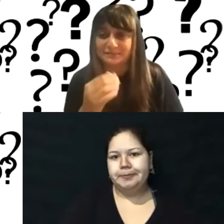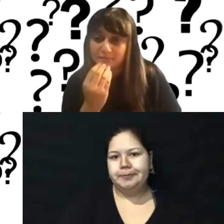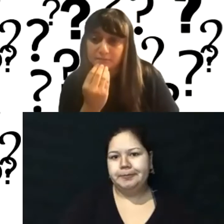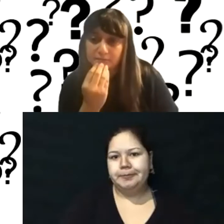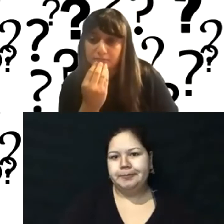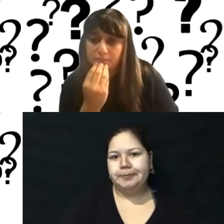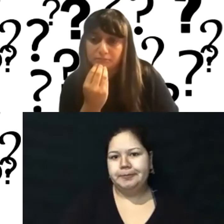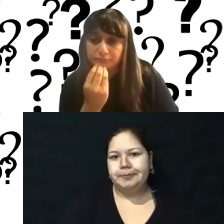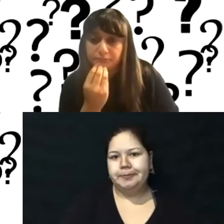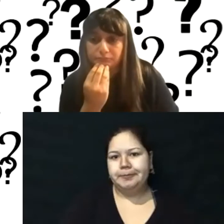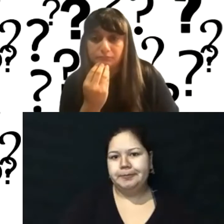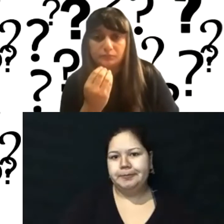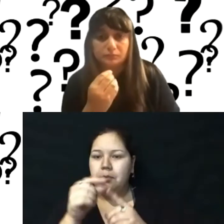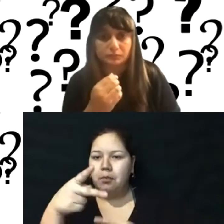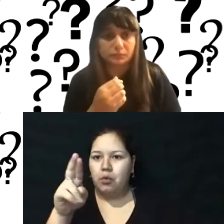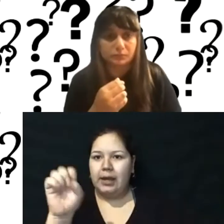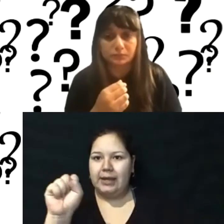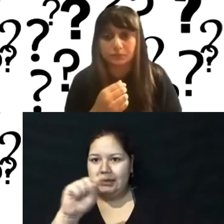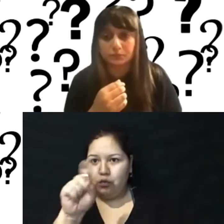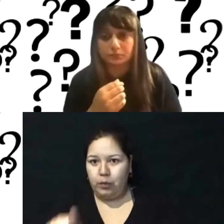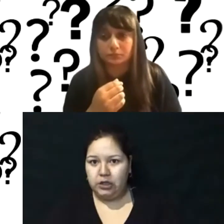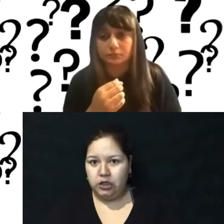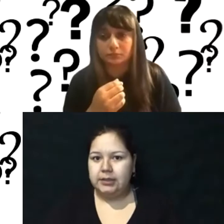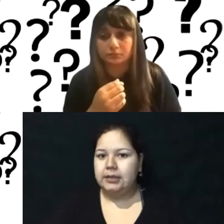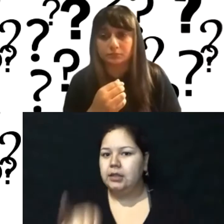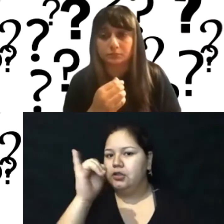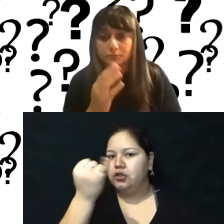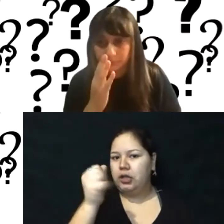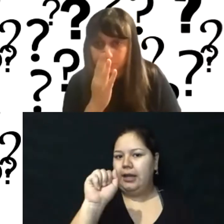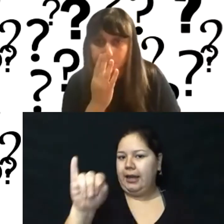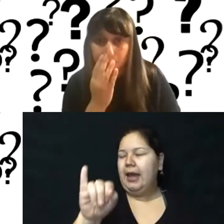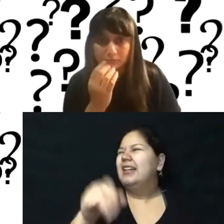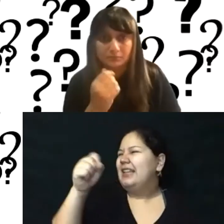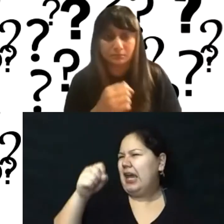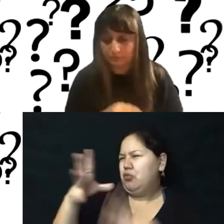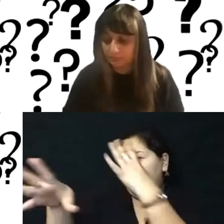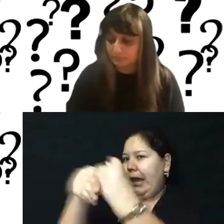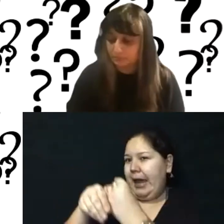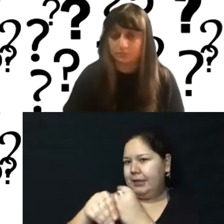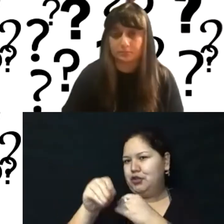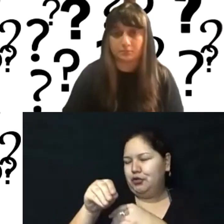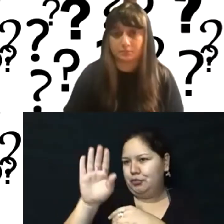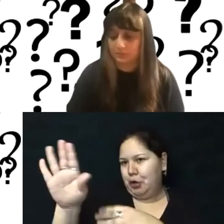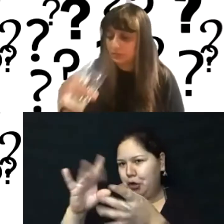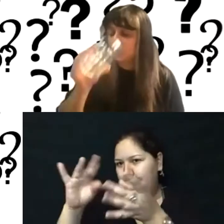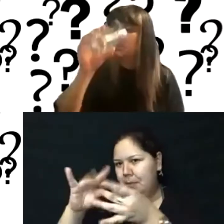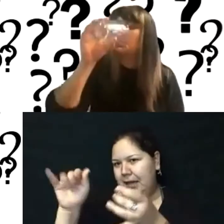Well, just to, to, to kind of like comment on what Angie was saying. I mean, I, first I would, I agree with Angie that I don't think that WordPress